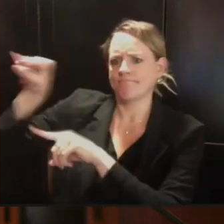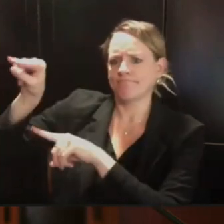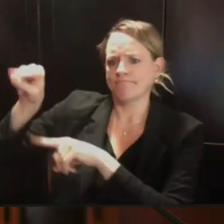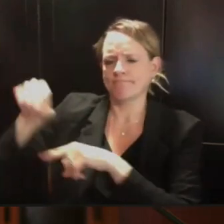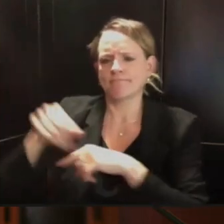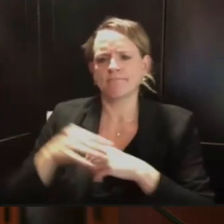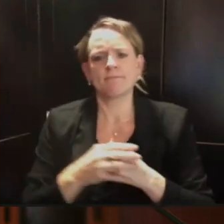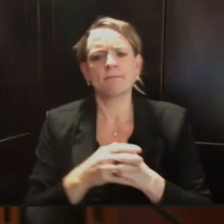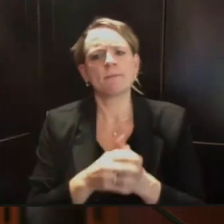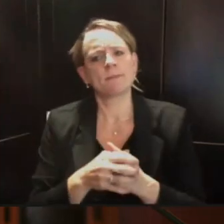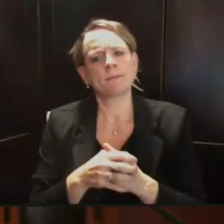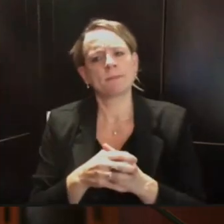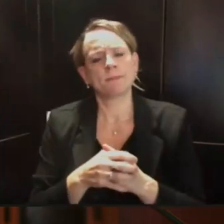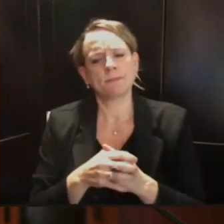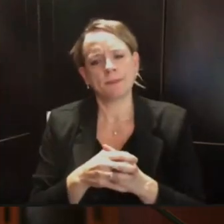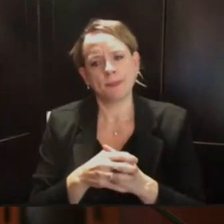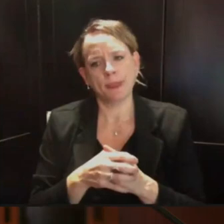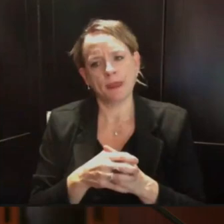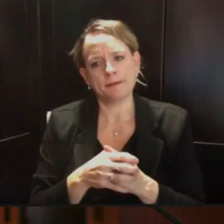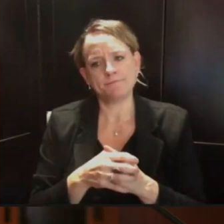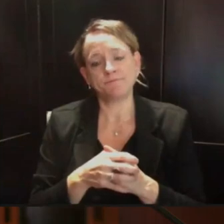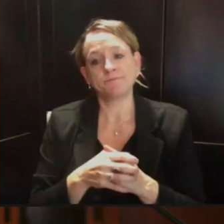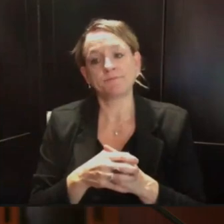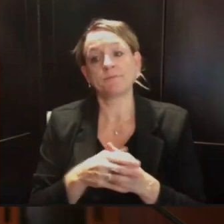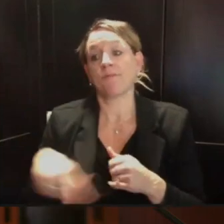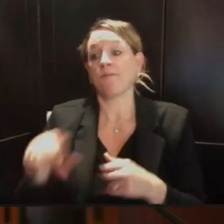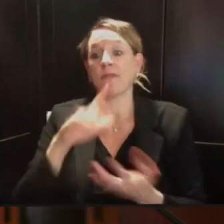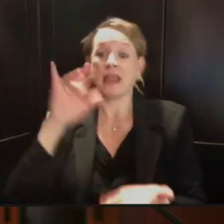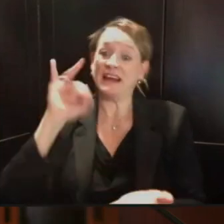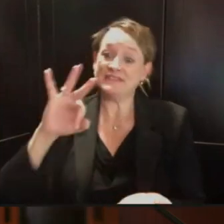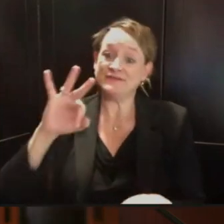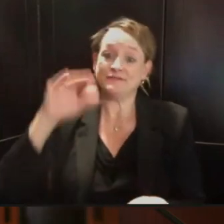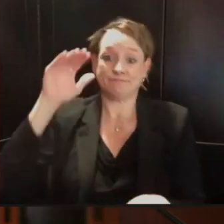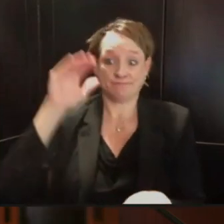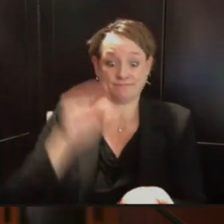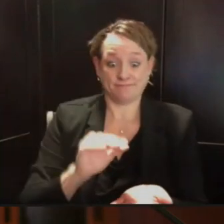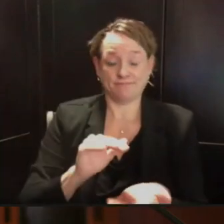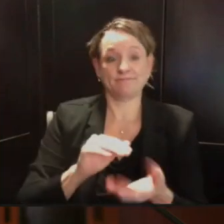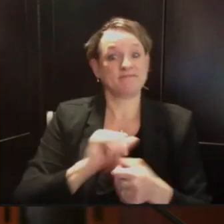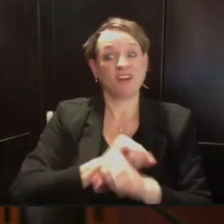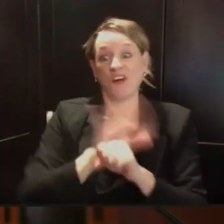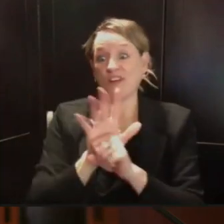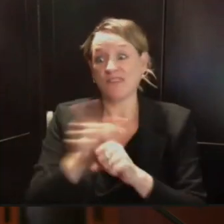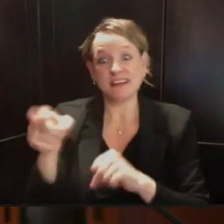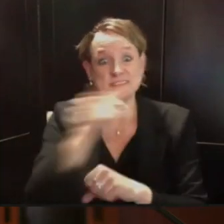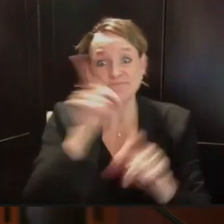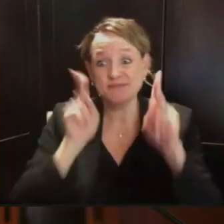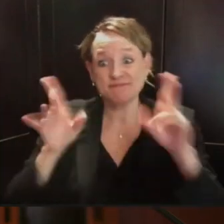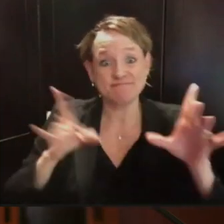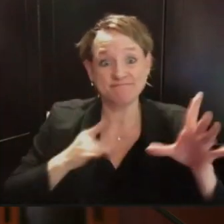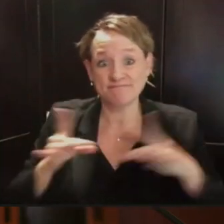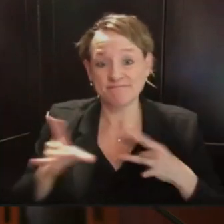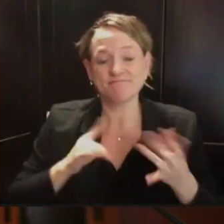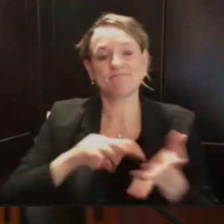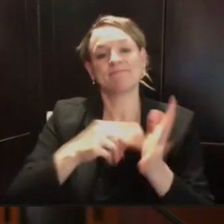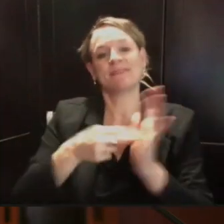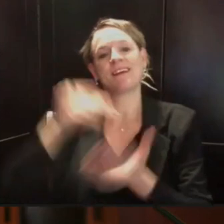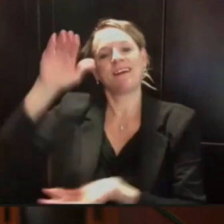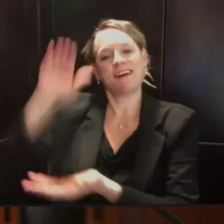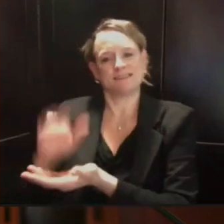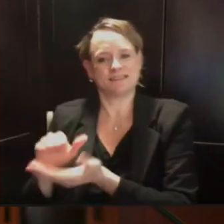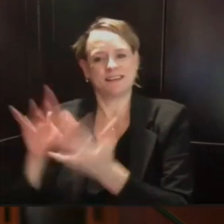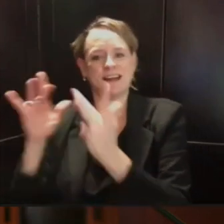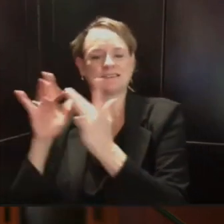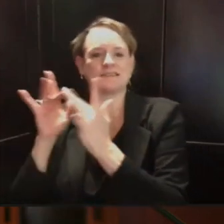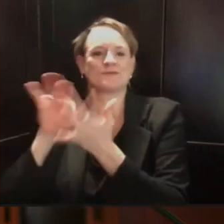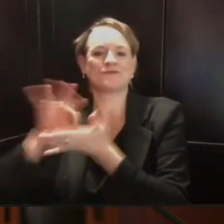to be done by contact tracers so that they do not become overwhelmed. But we certainly are hearing increasingly from our local